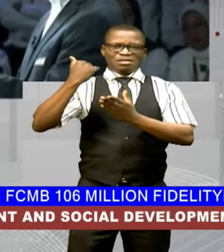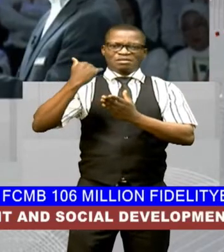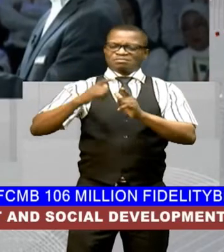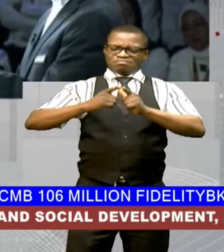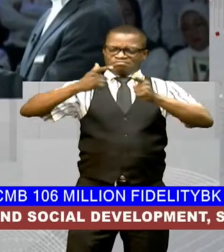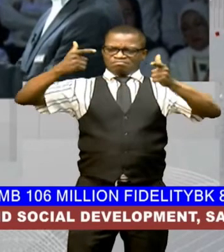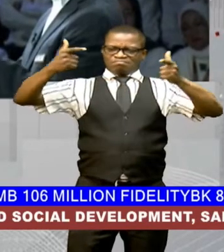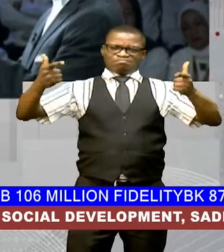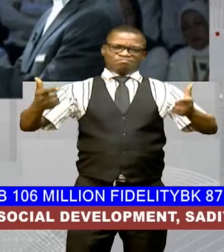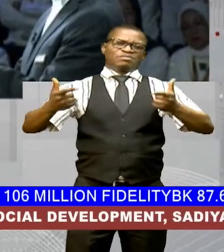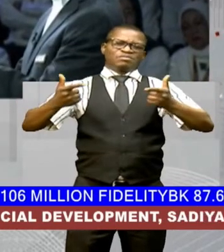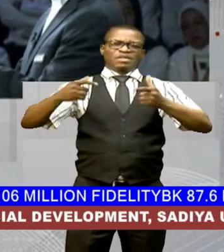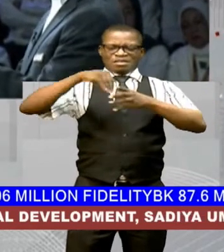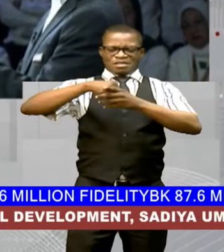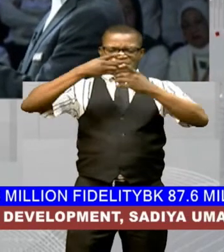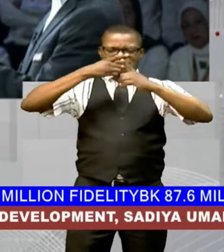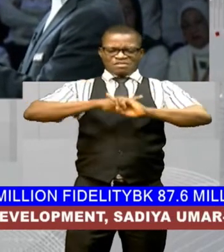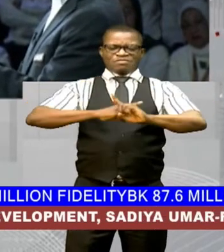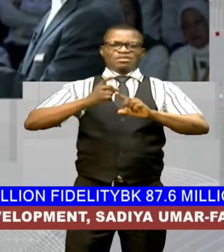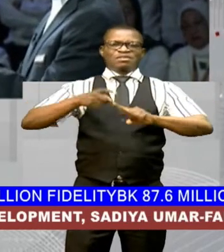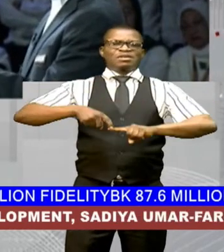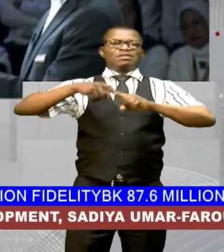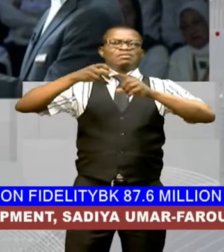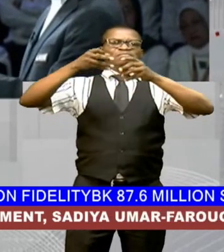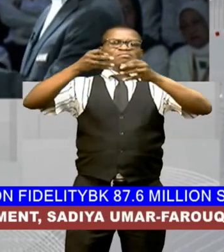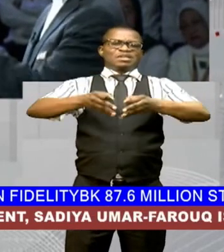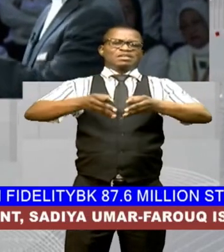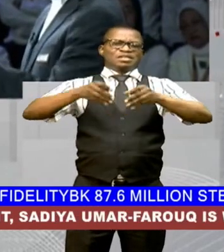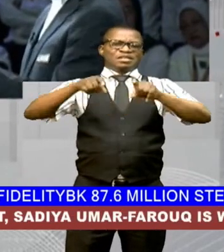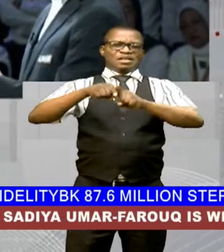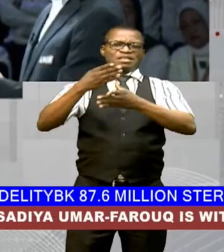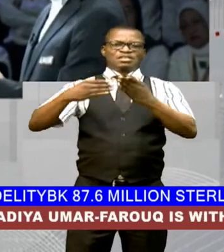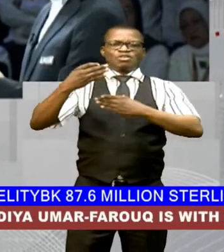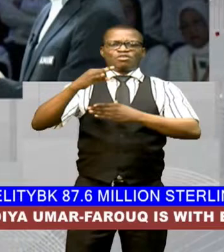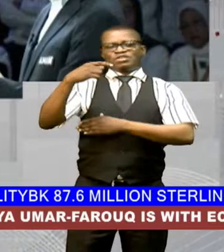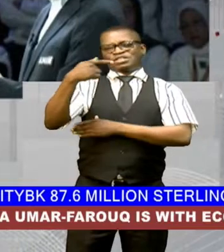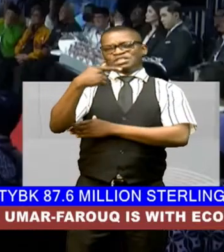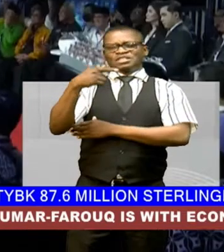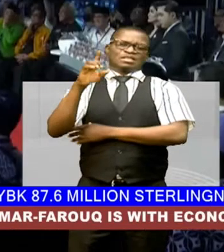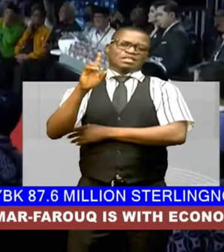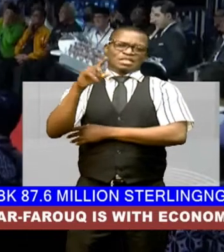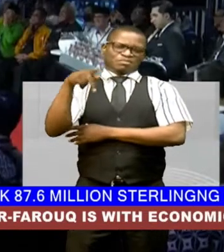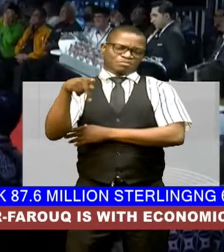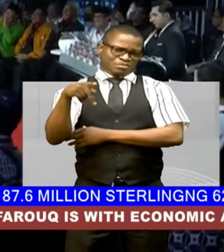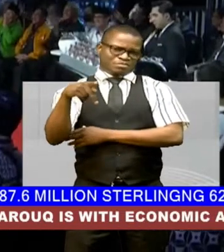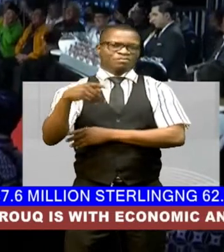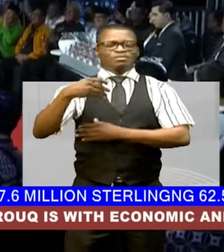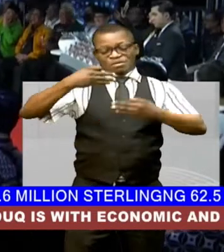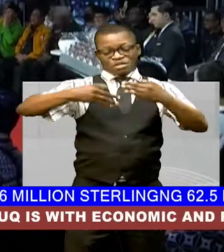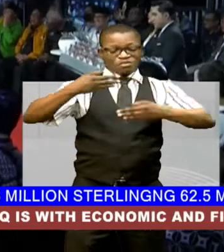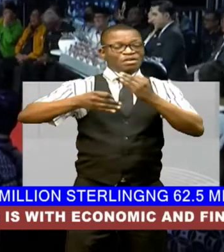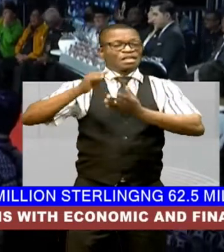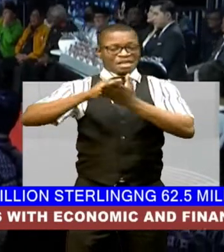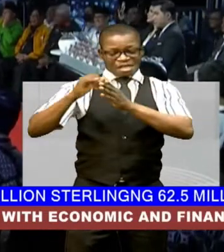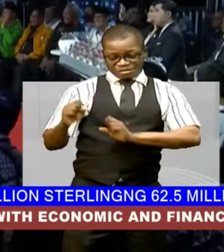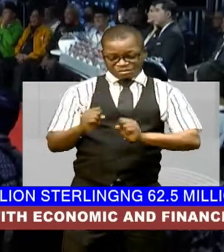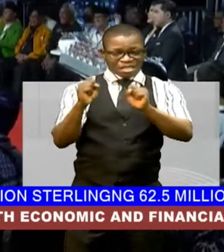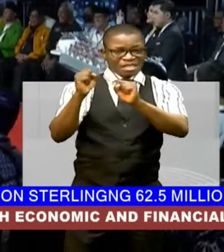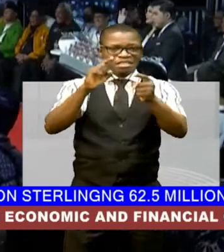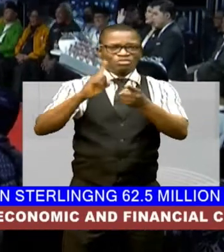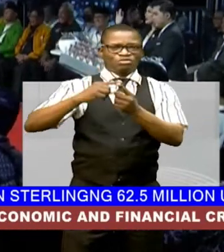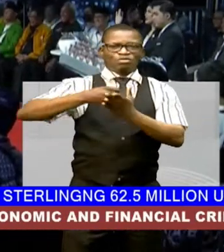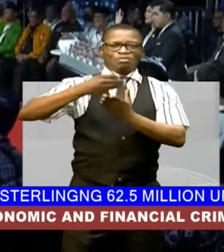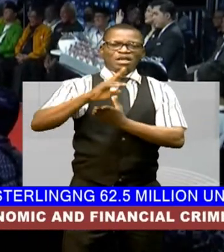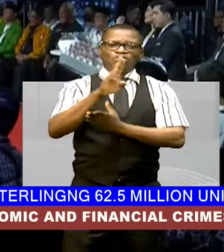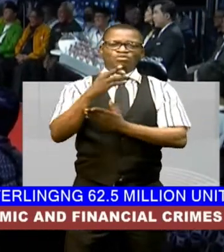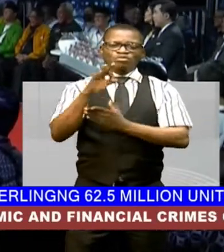pairs in defense pending as a share of gross domestic product brabowo justified the strategy to buy used